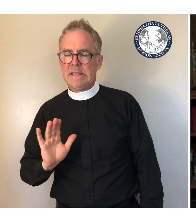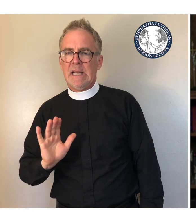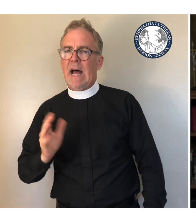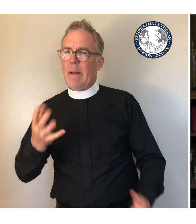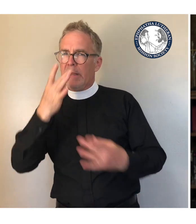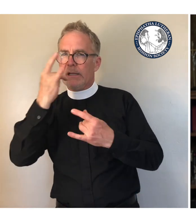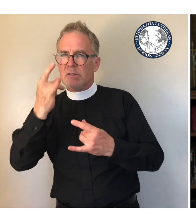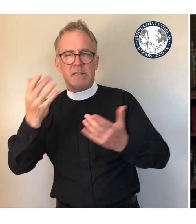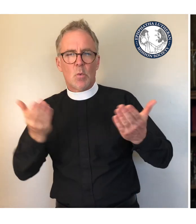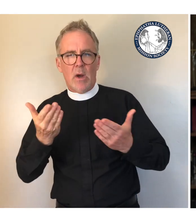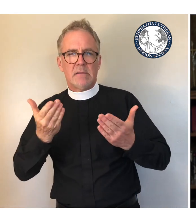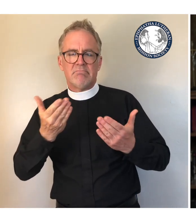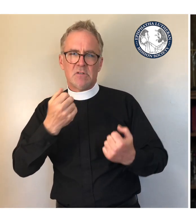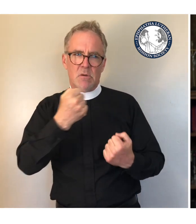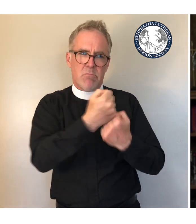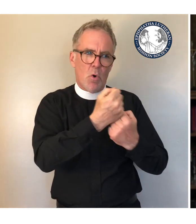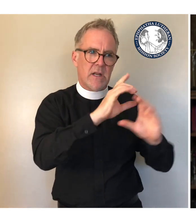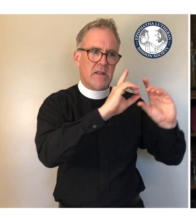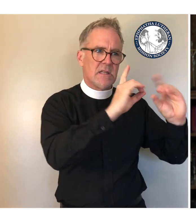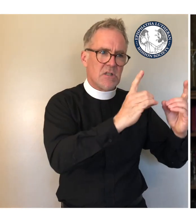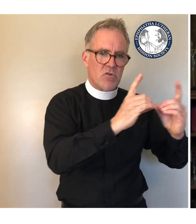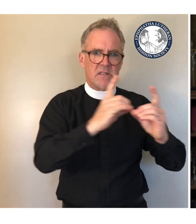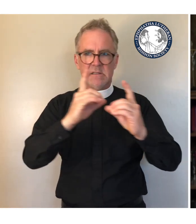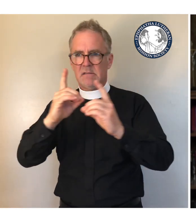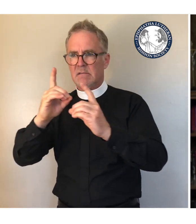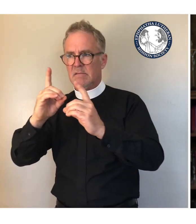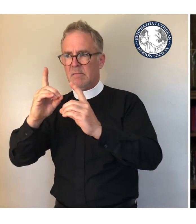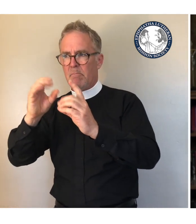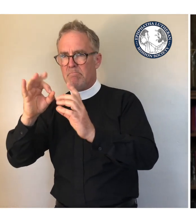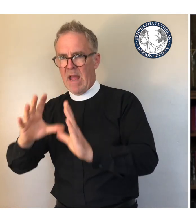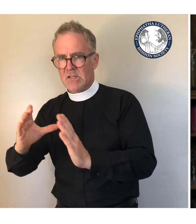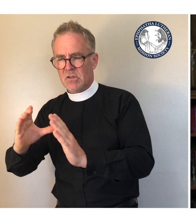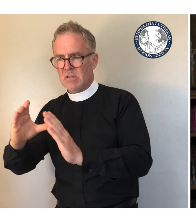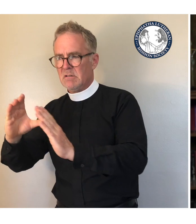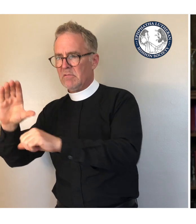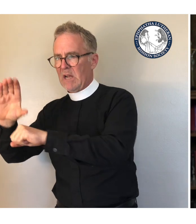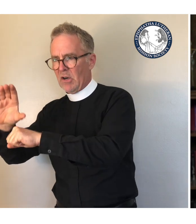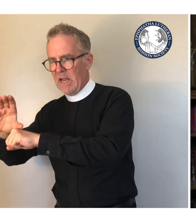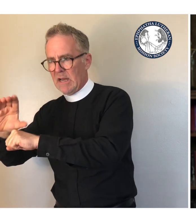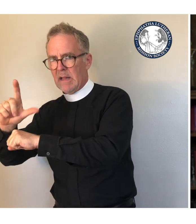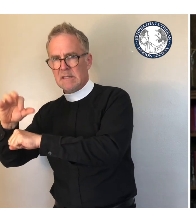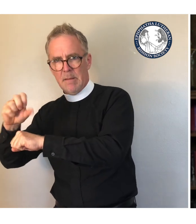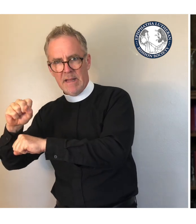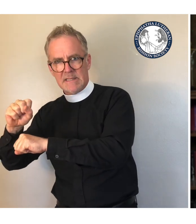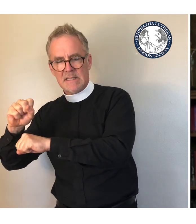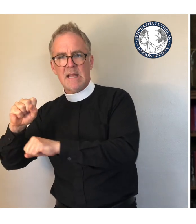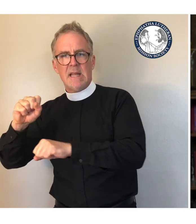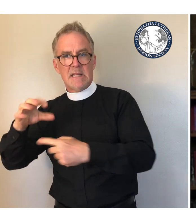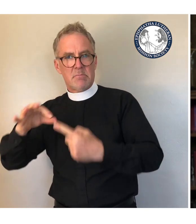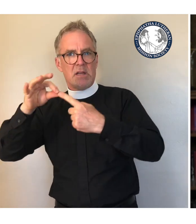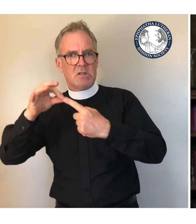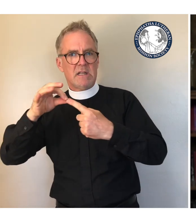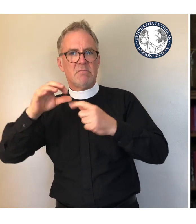continuing to stand with the districts, pastors, and congregations of the LCMS, and particularly as the challenging issues